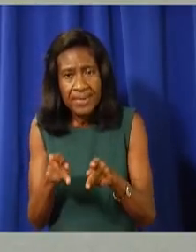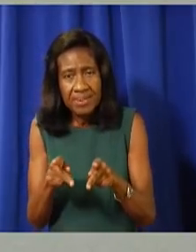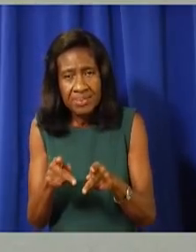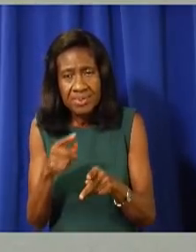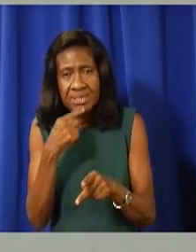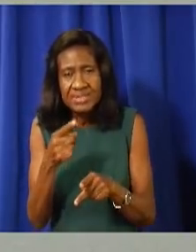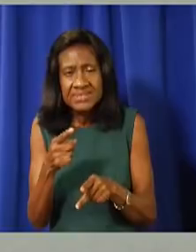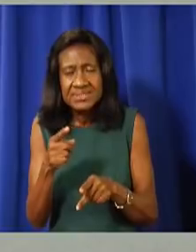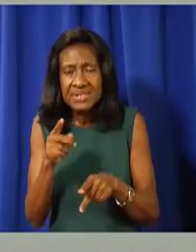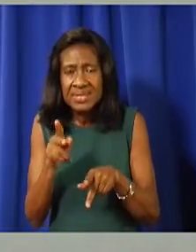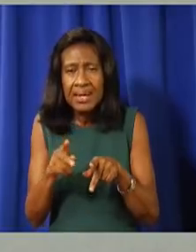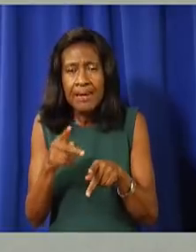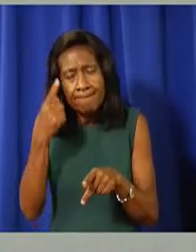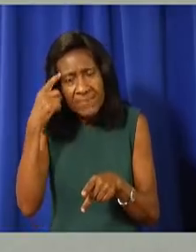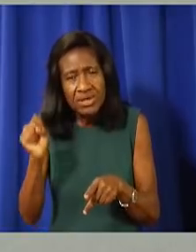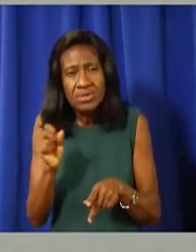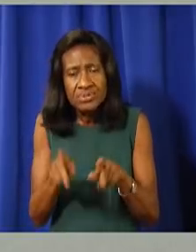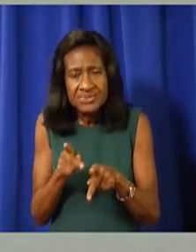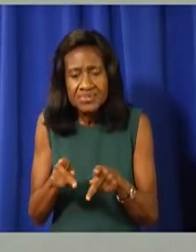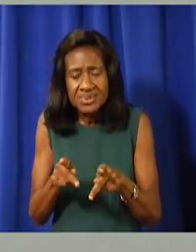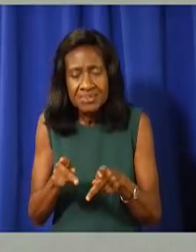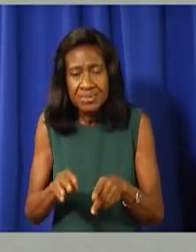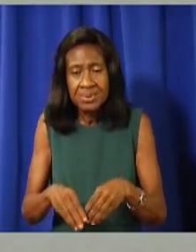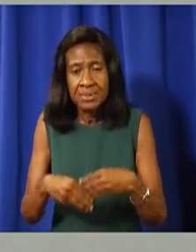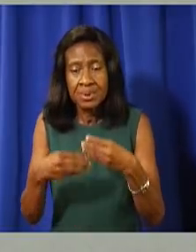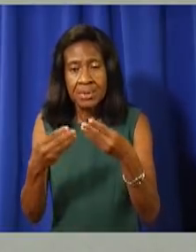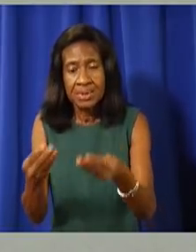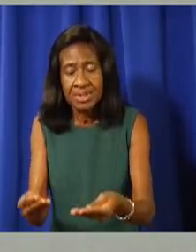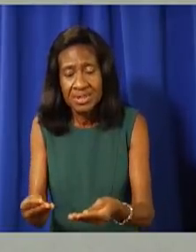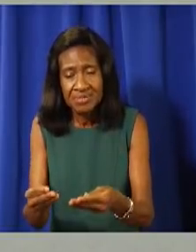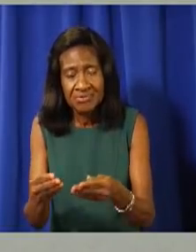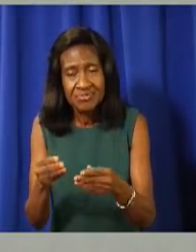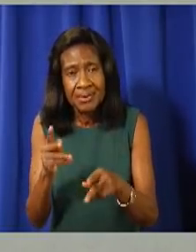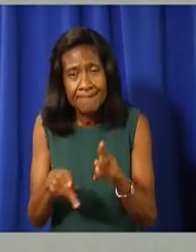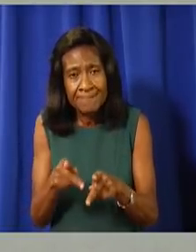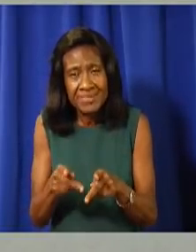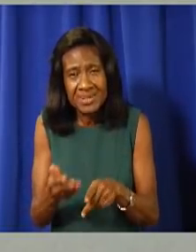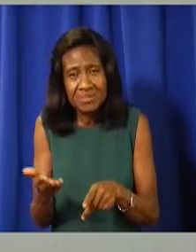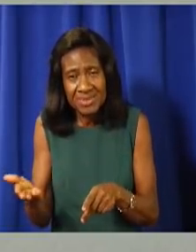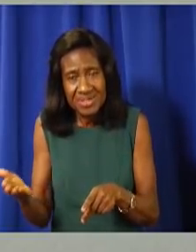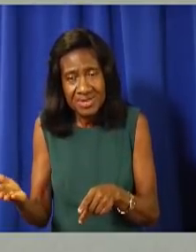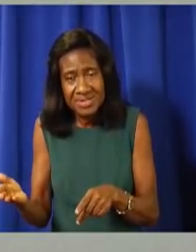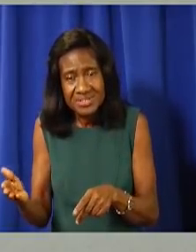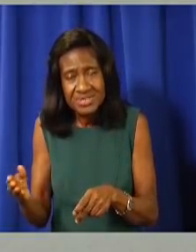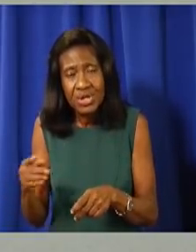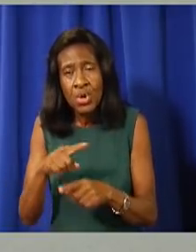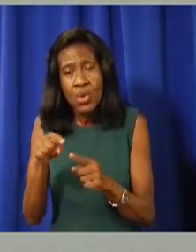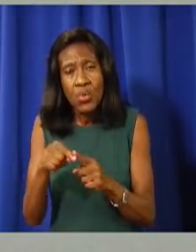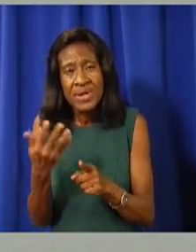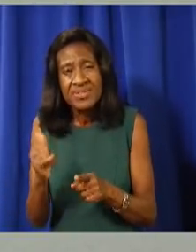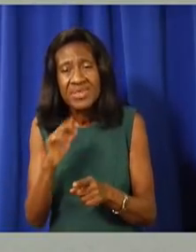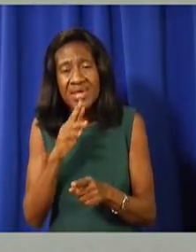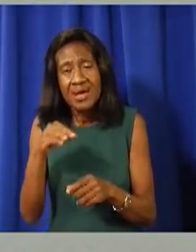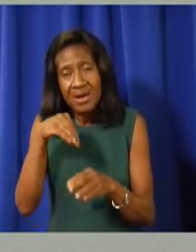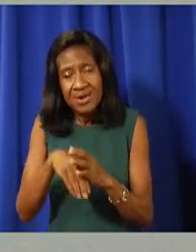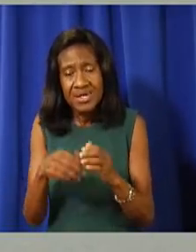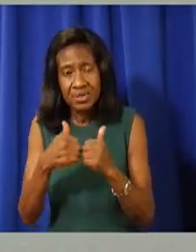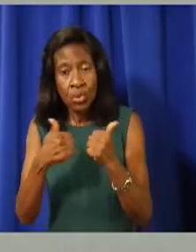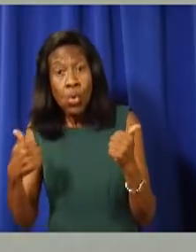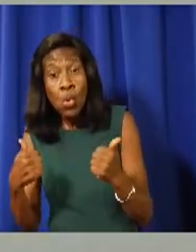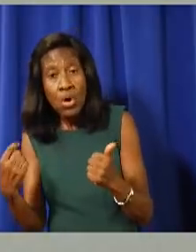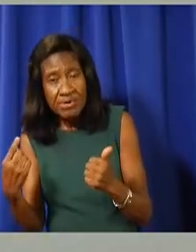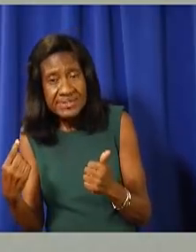and people trying to go and visit people in quarantine. They are investigating currently 20 suspected, so they have a lot